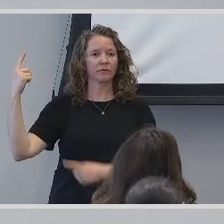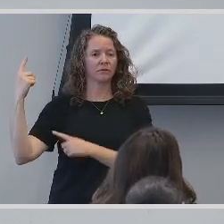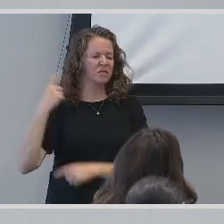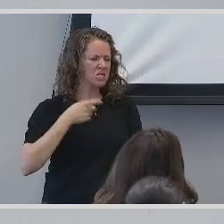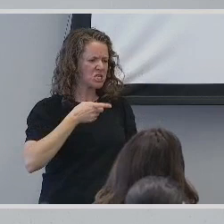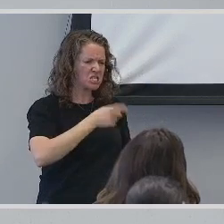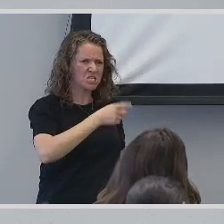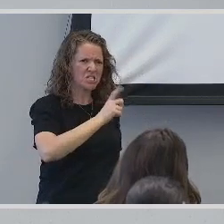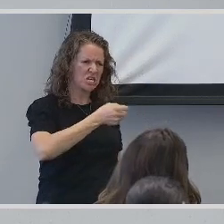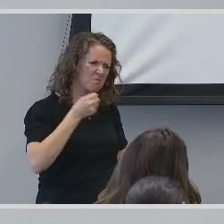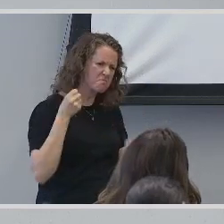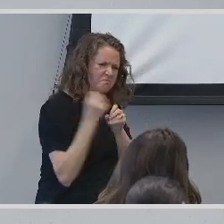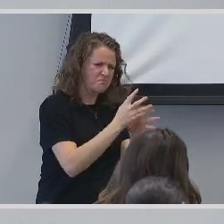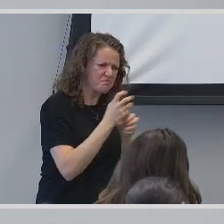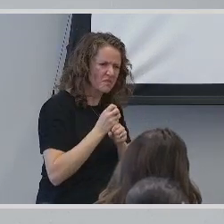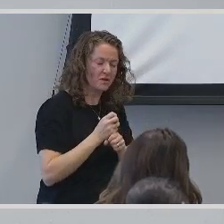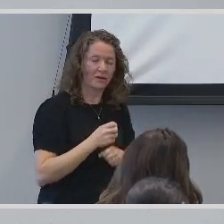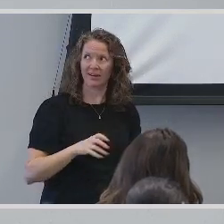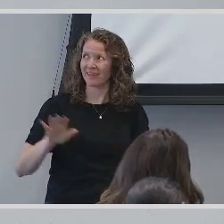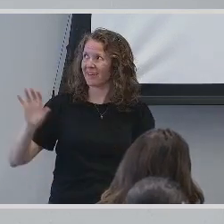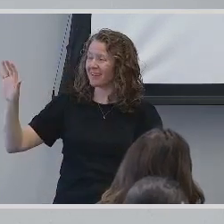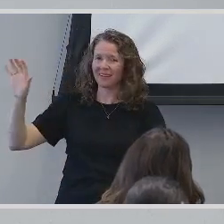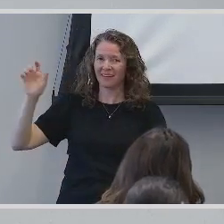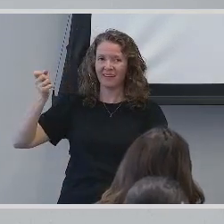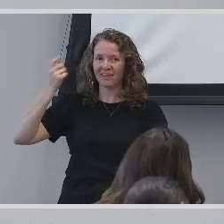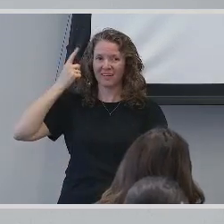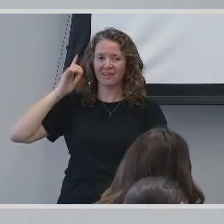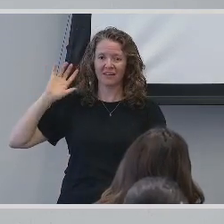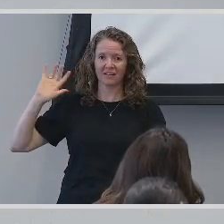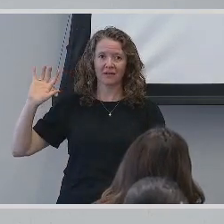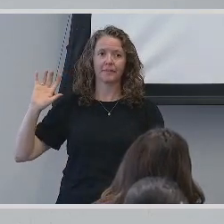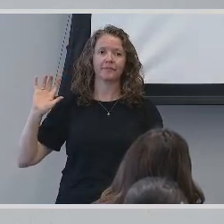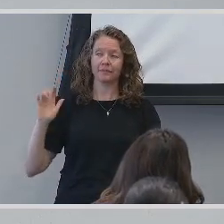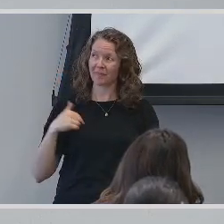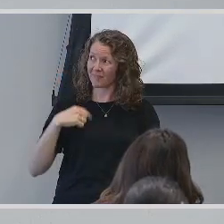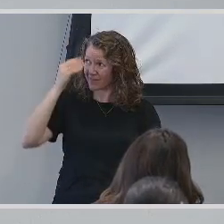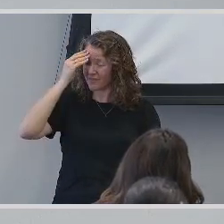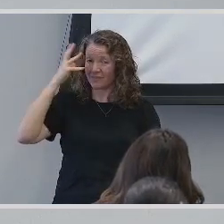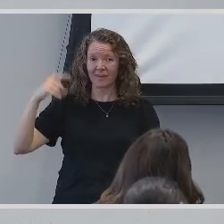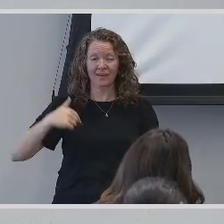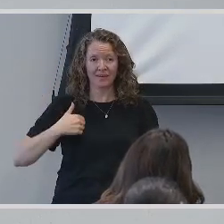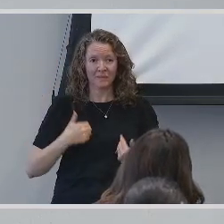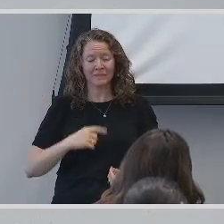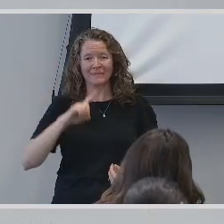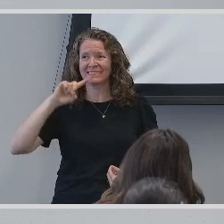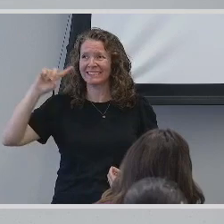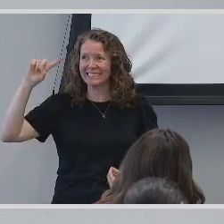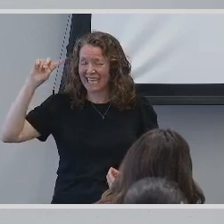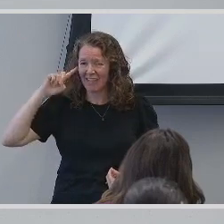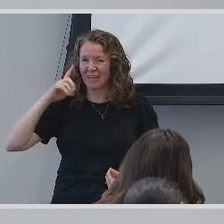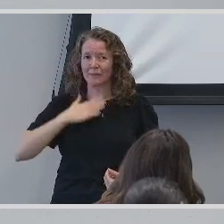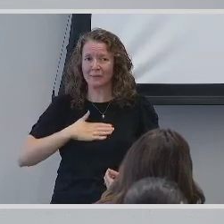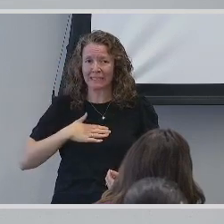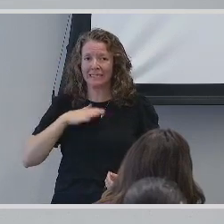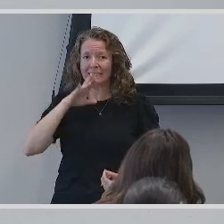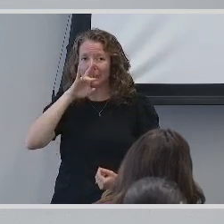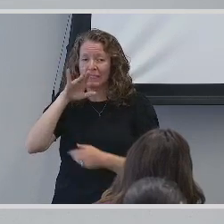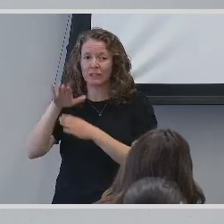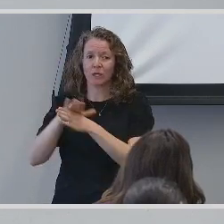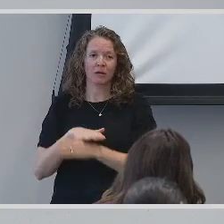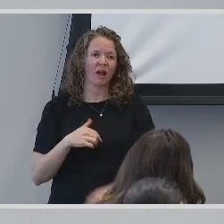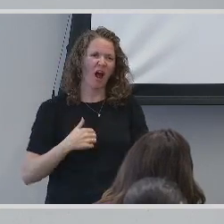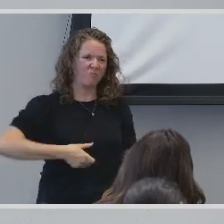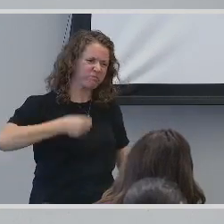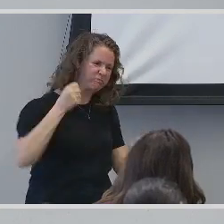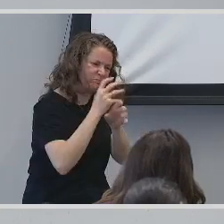began yelling at me. I told him I couldn't understand him. I informed him that I was deaf and asked him to please speak slowly. He did not